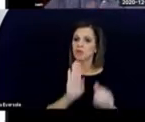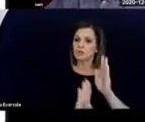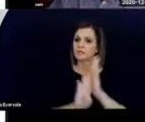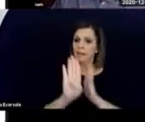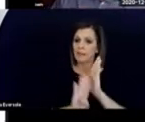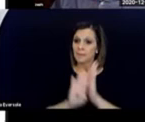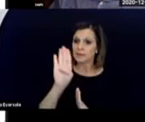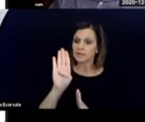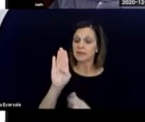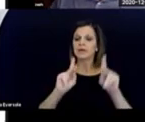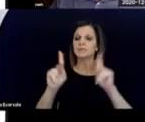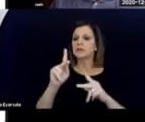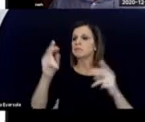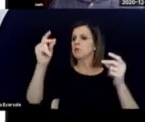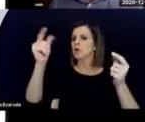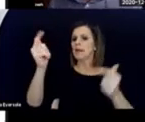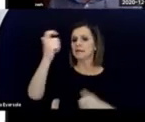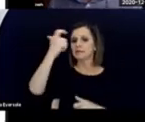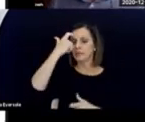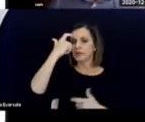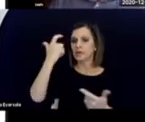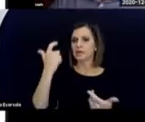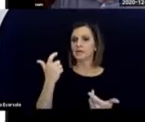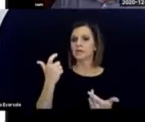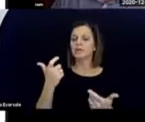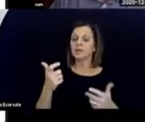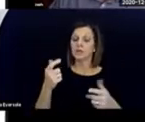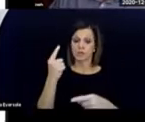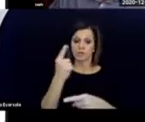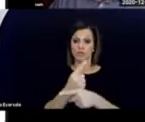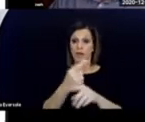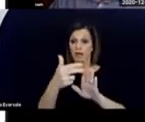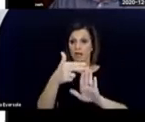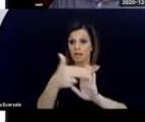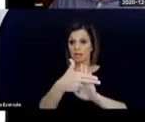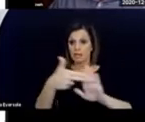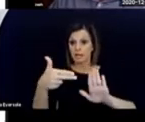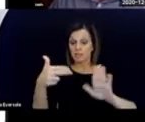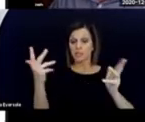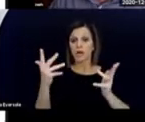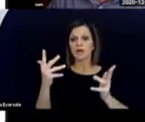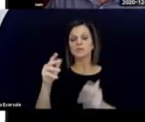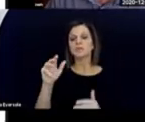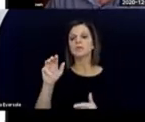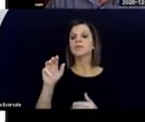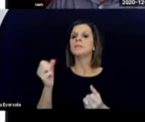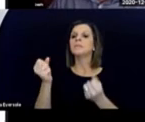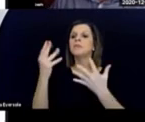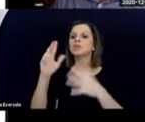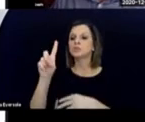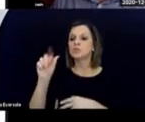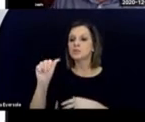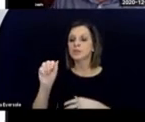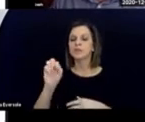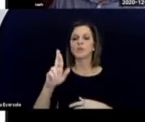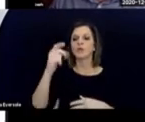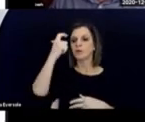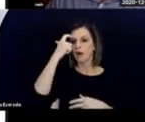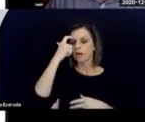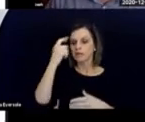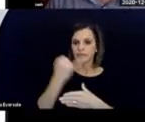And people automatically think that the correct label is just multiple disabilities